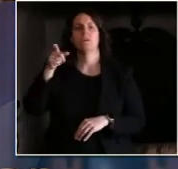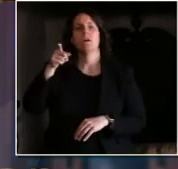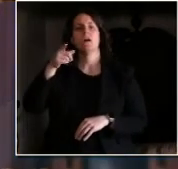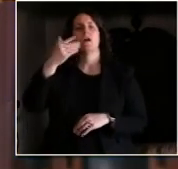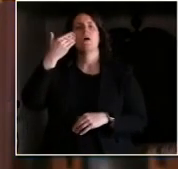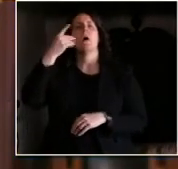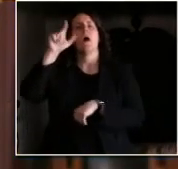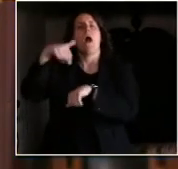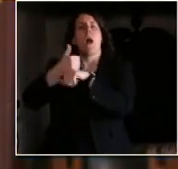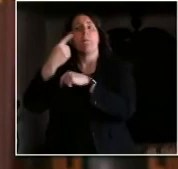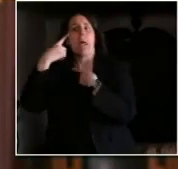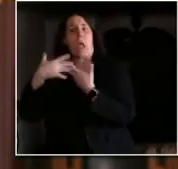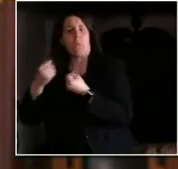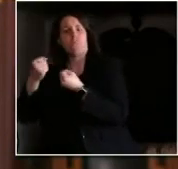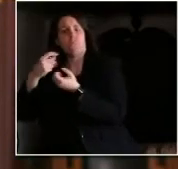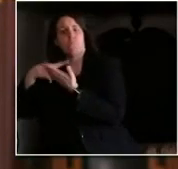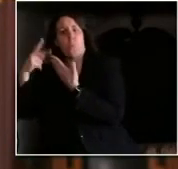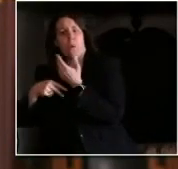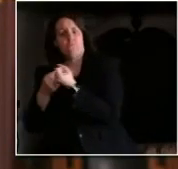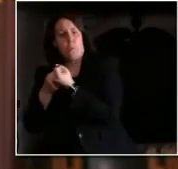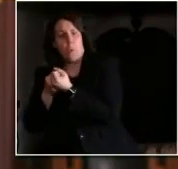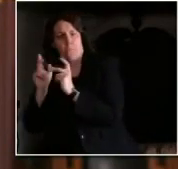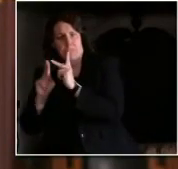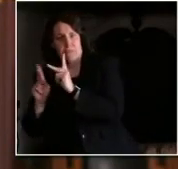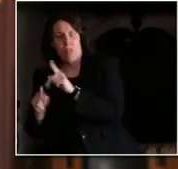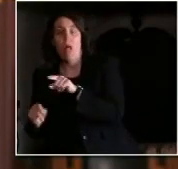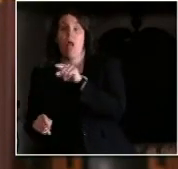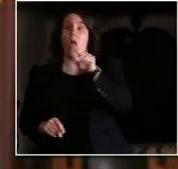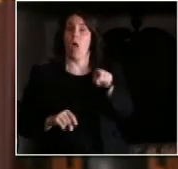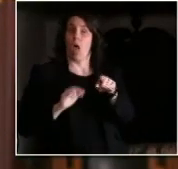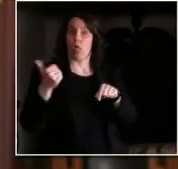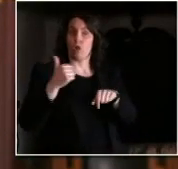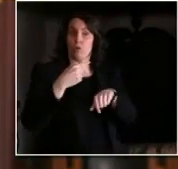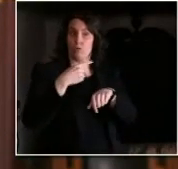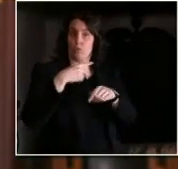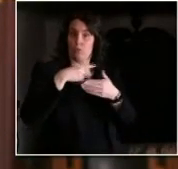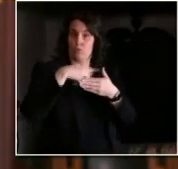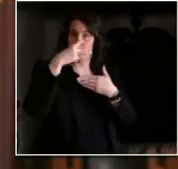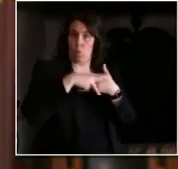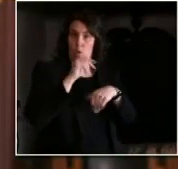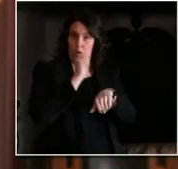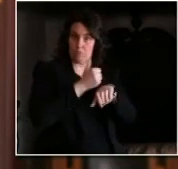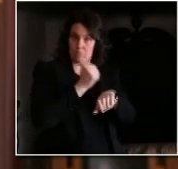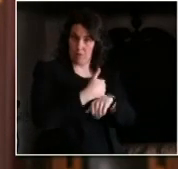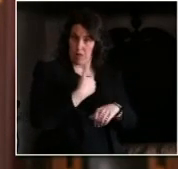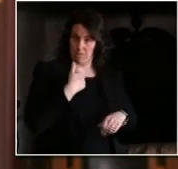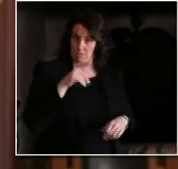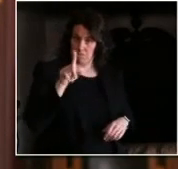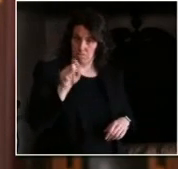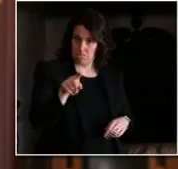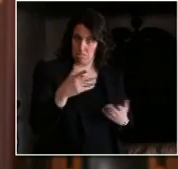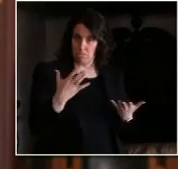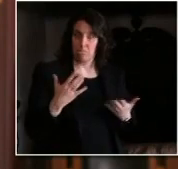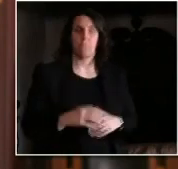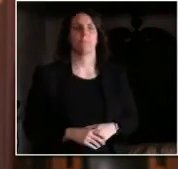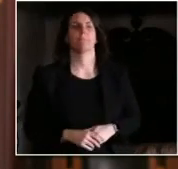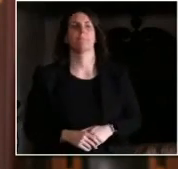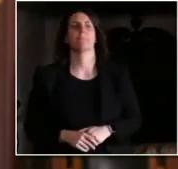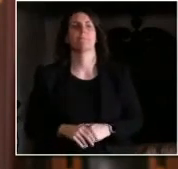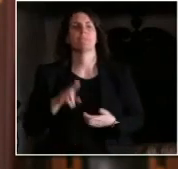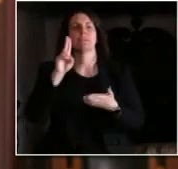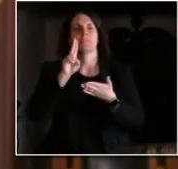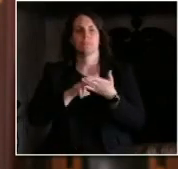this is certainly a big concern for us and a top priority I think to your question about resilient Wisconsin